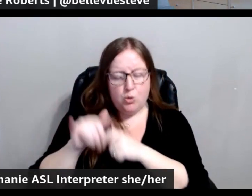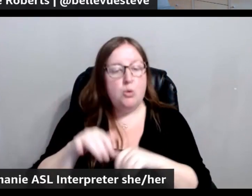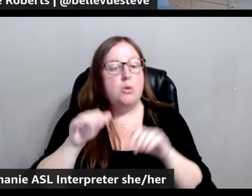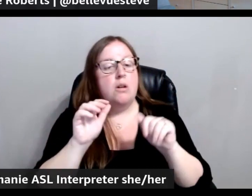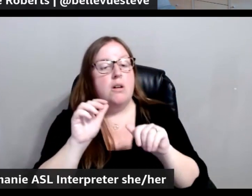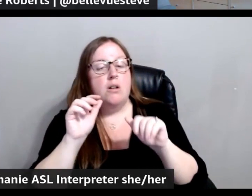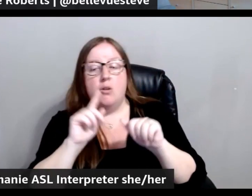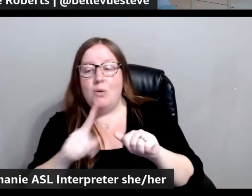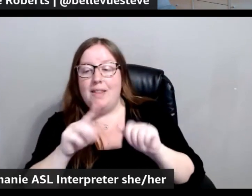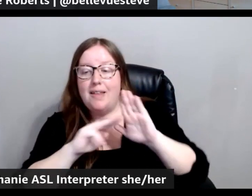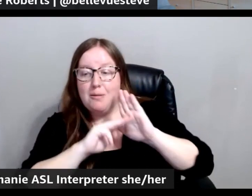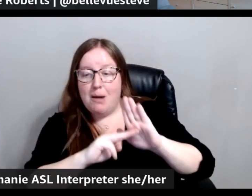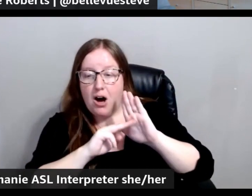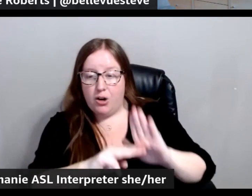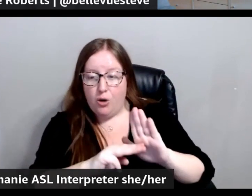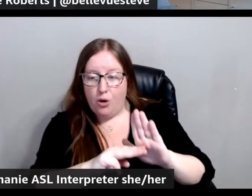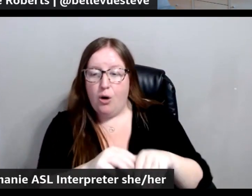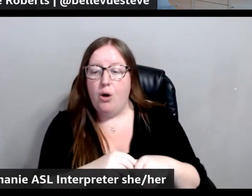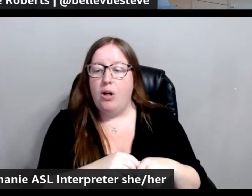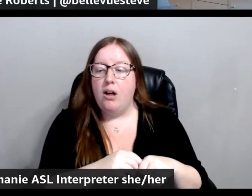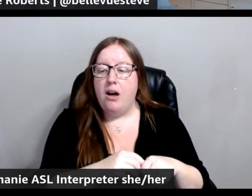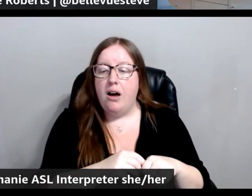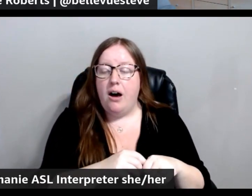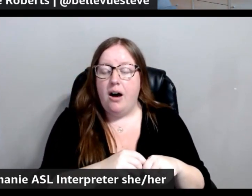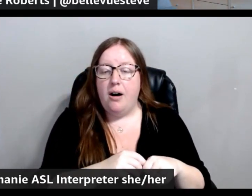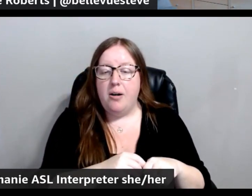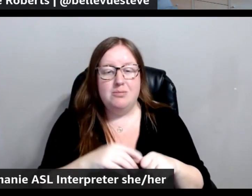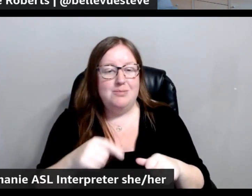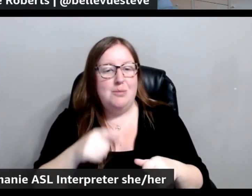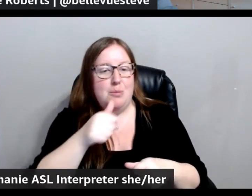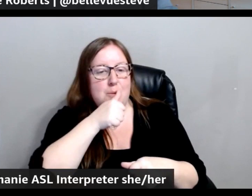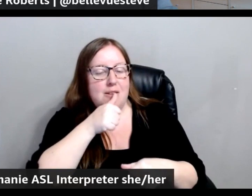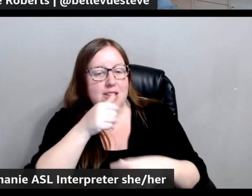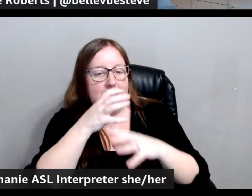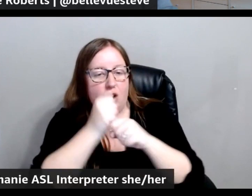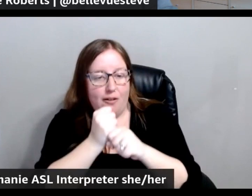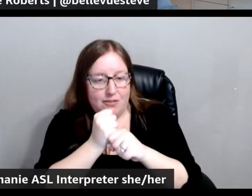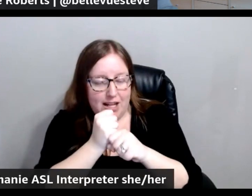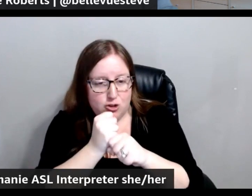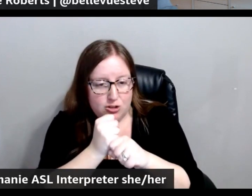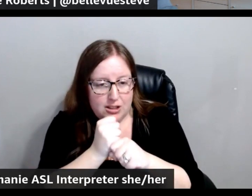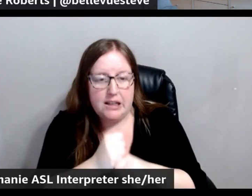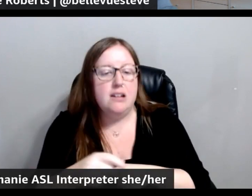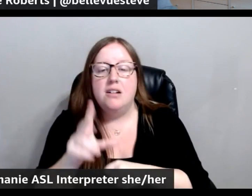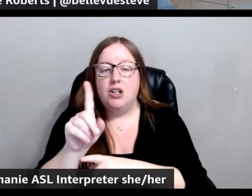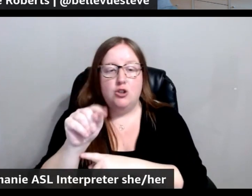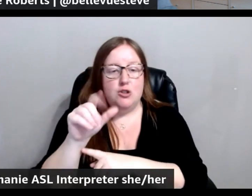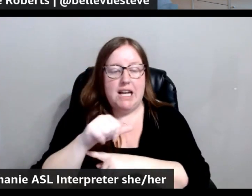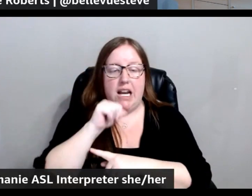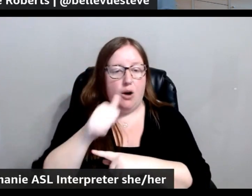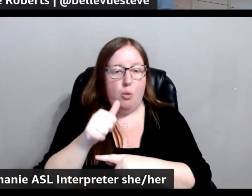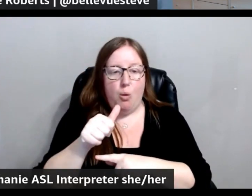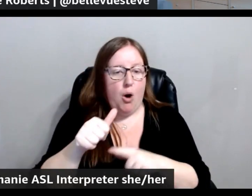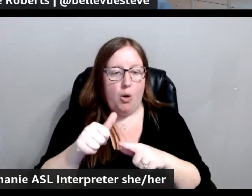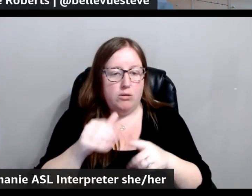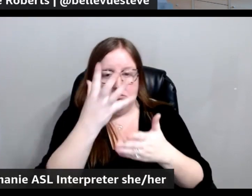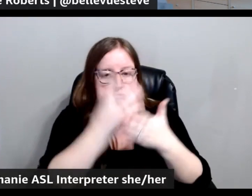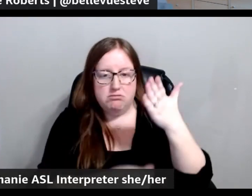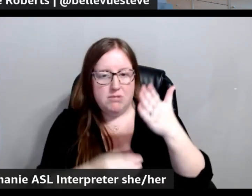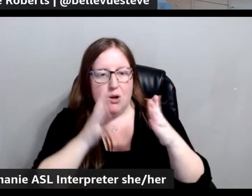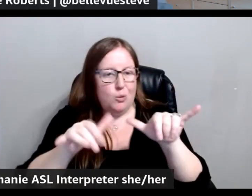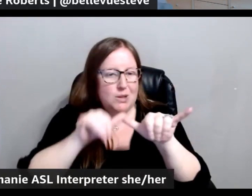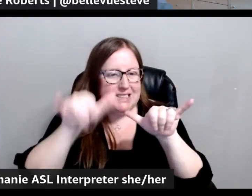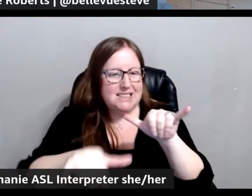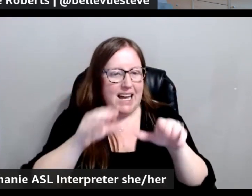underlying models privately and confidentially. So, your data will not go anywhere. It's staying within your